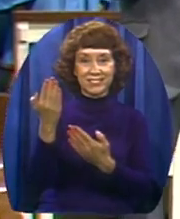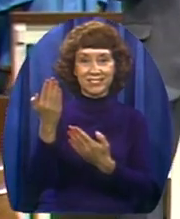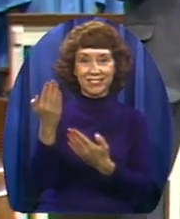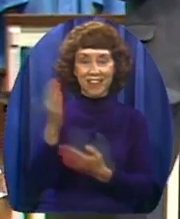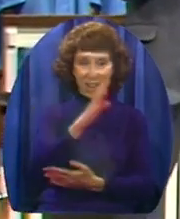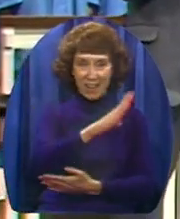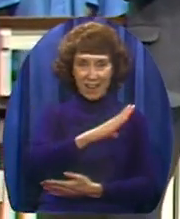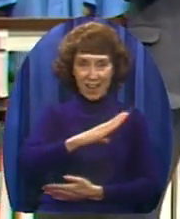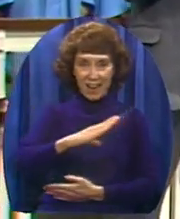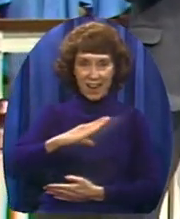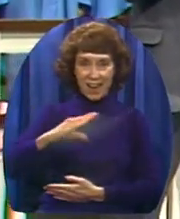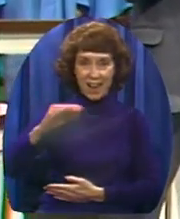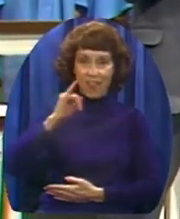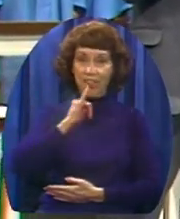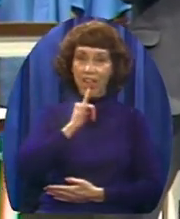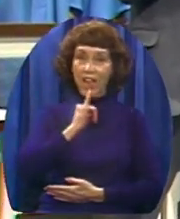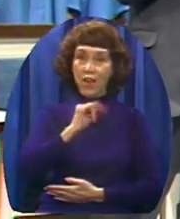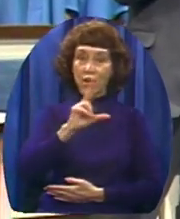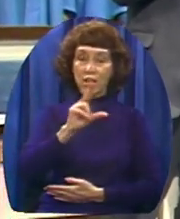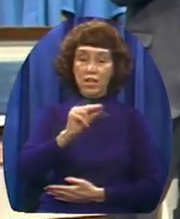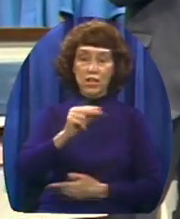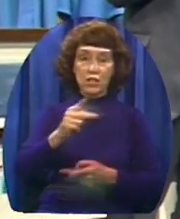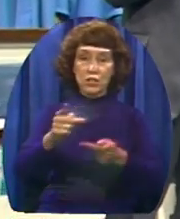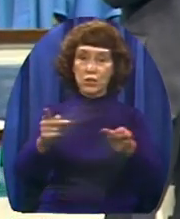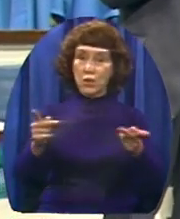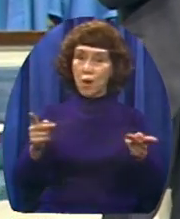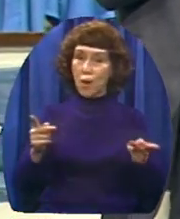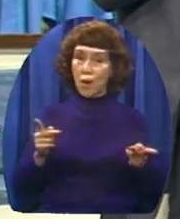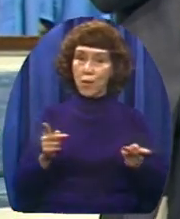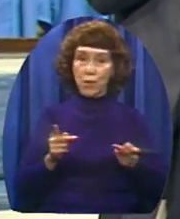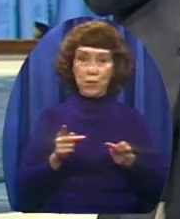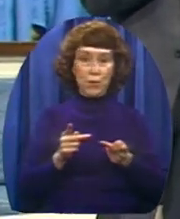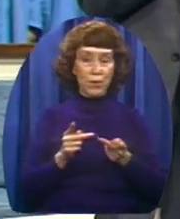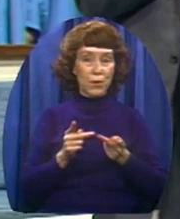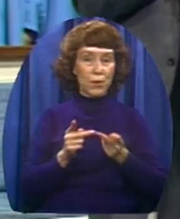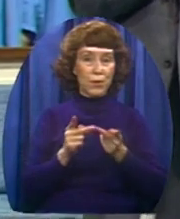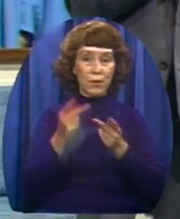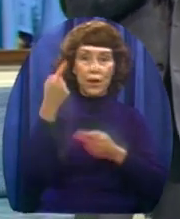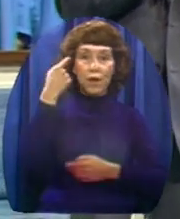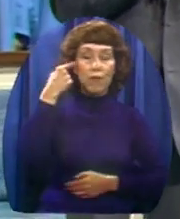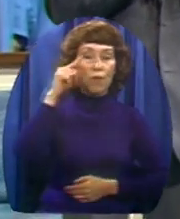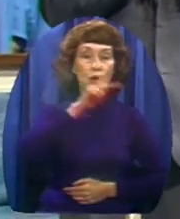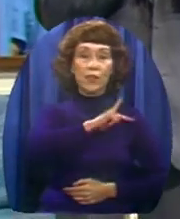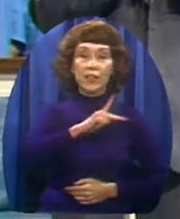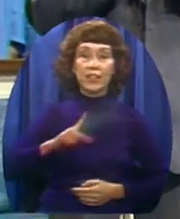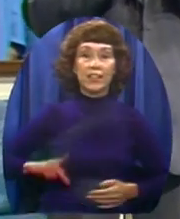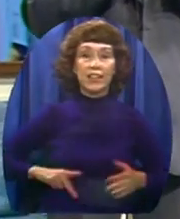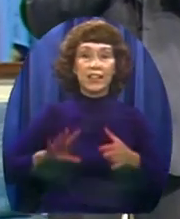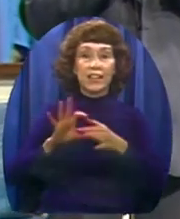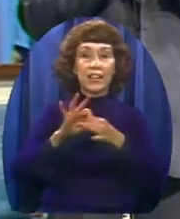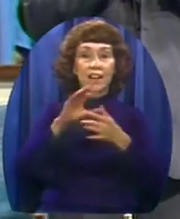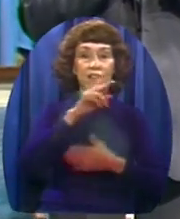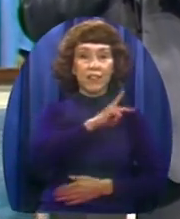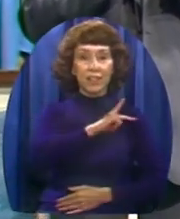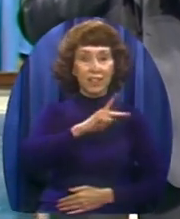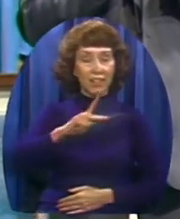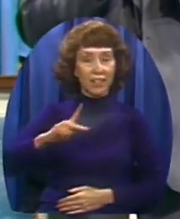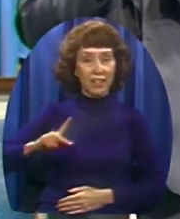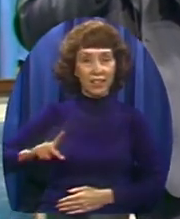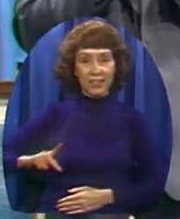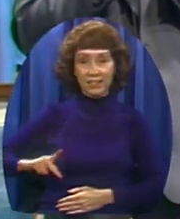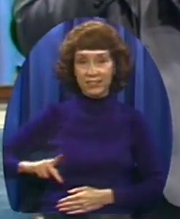And there's no room for the King of kings